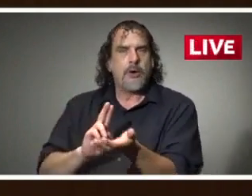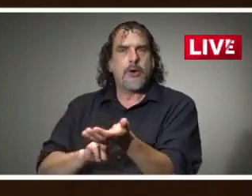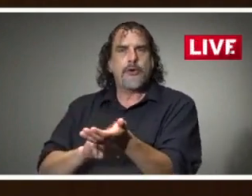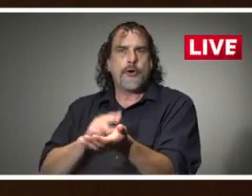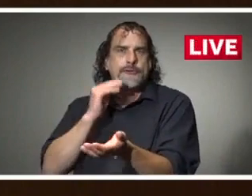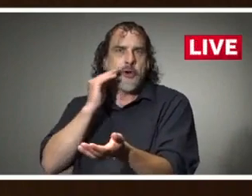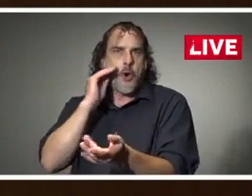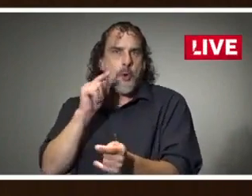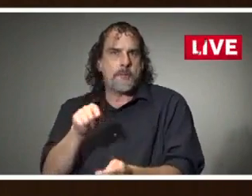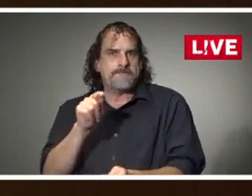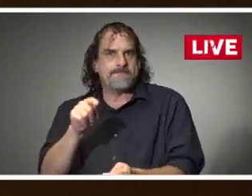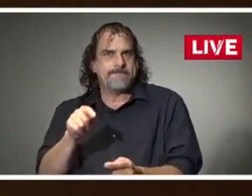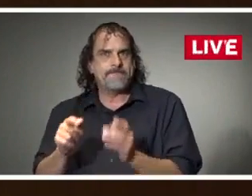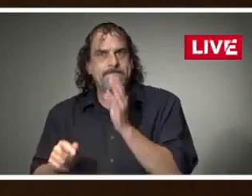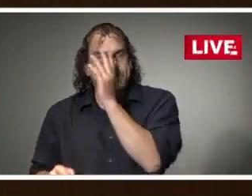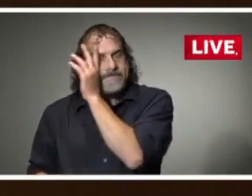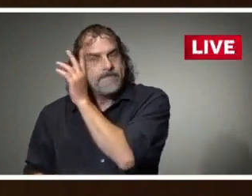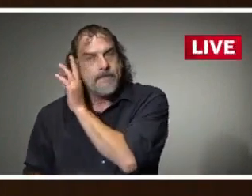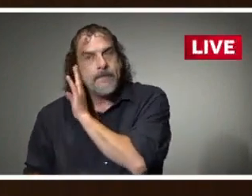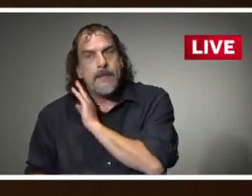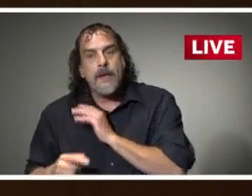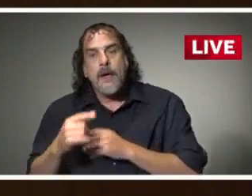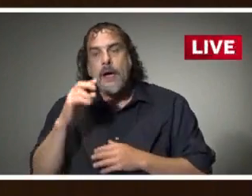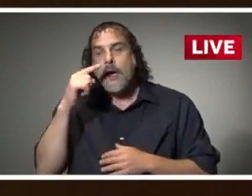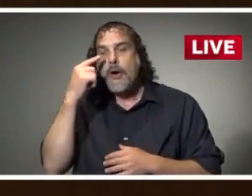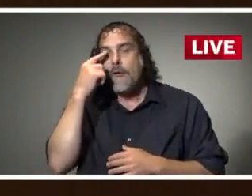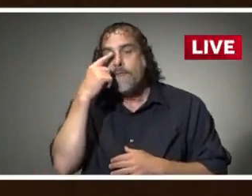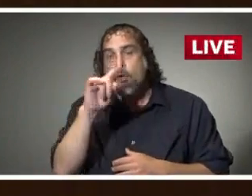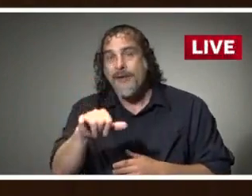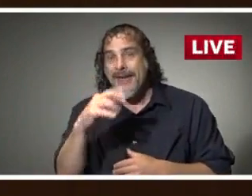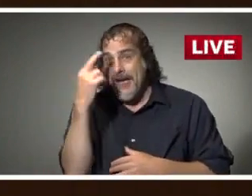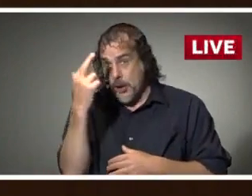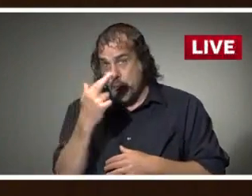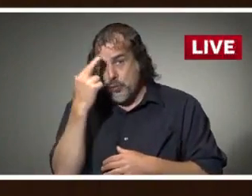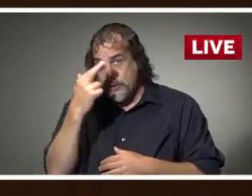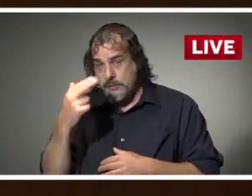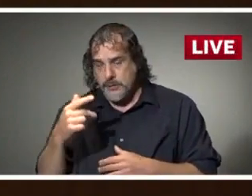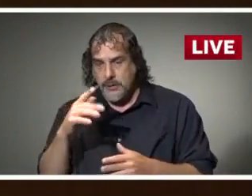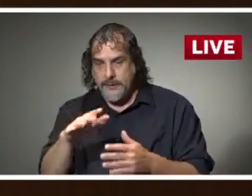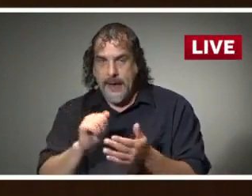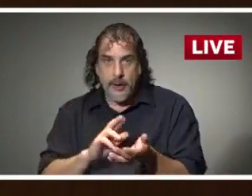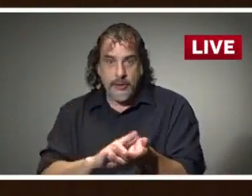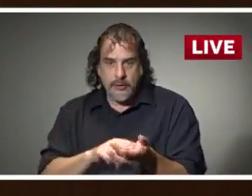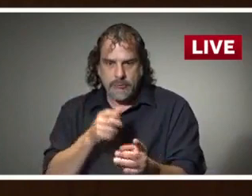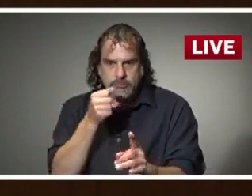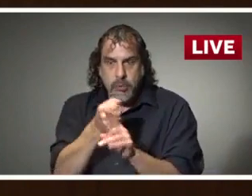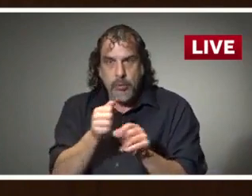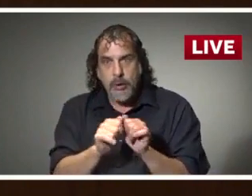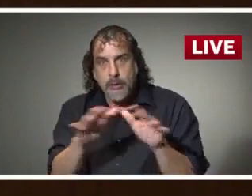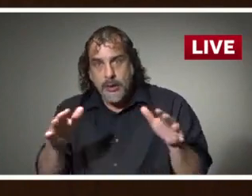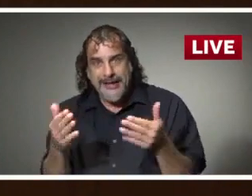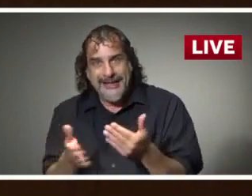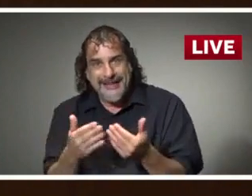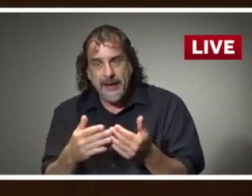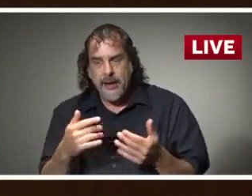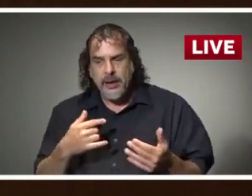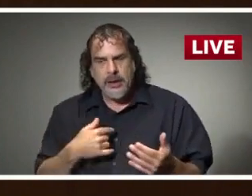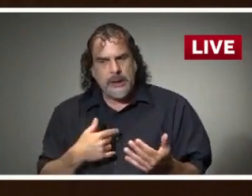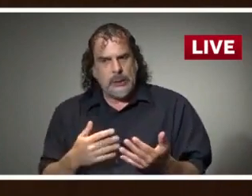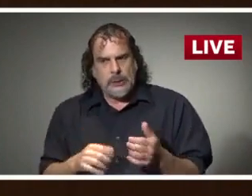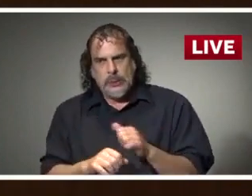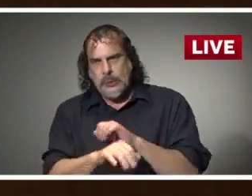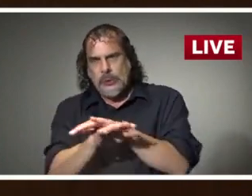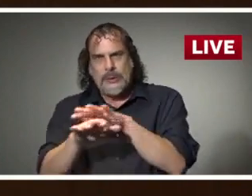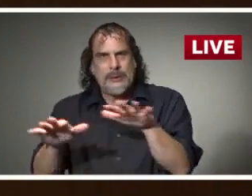environments. And for that reason, as such a high impact area where we can do a lot of good at preventing transmission,